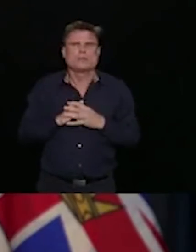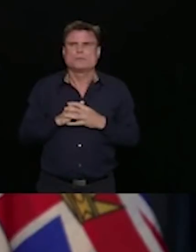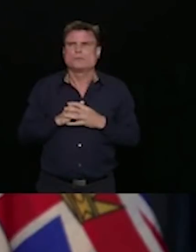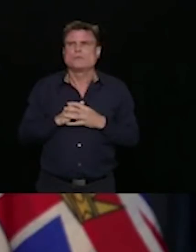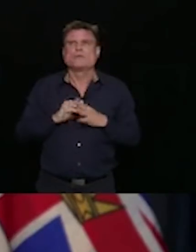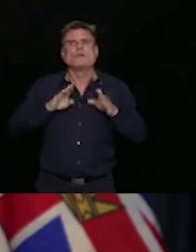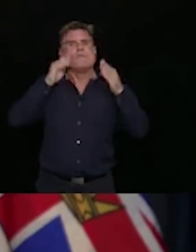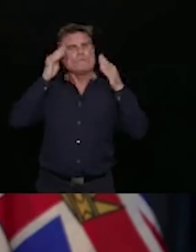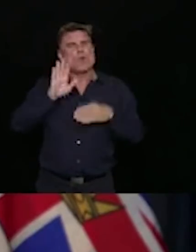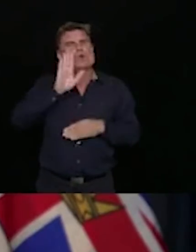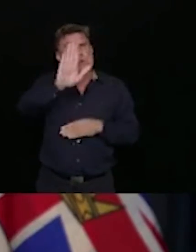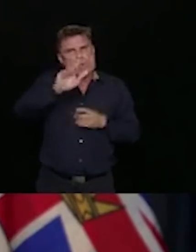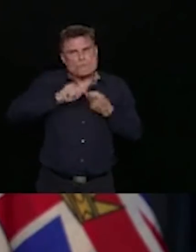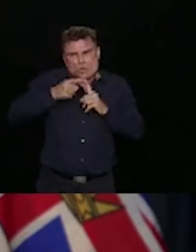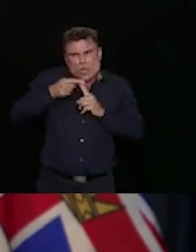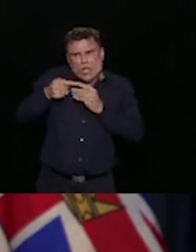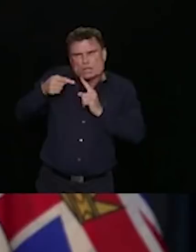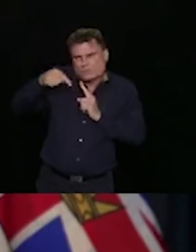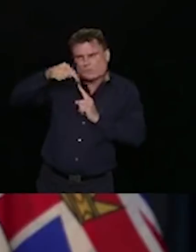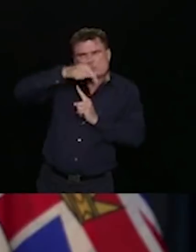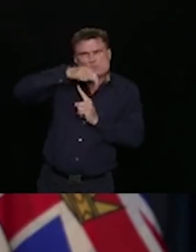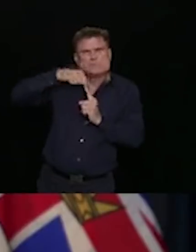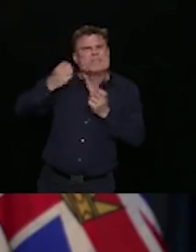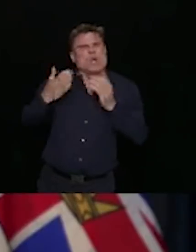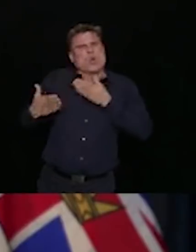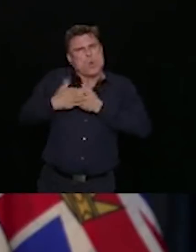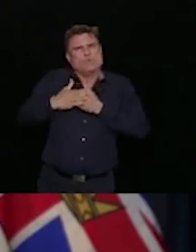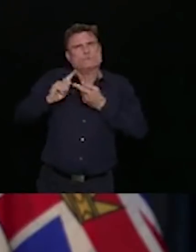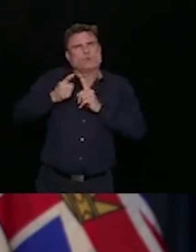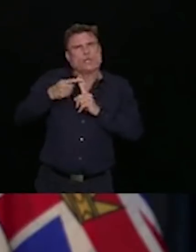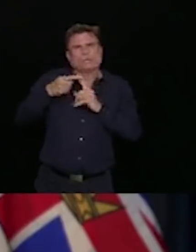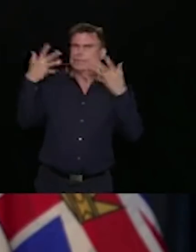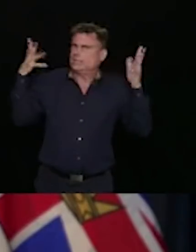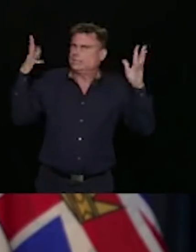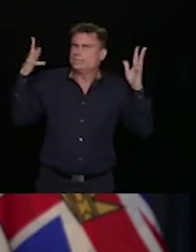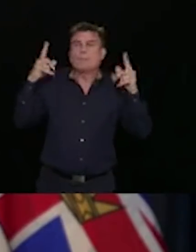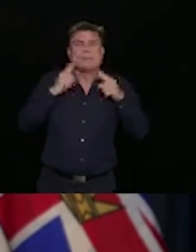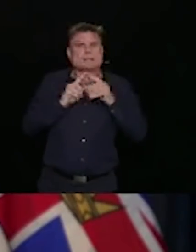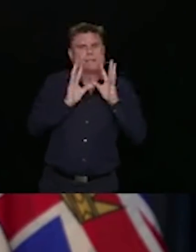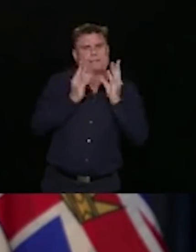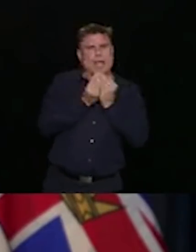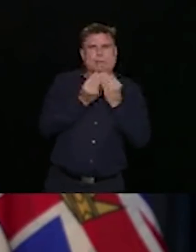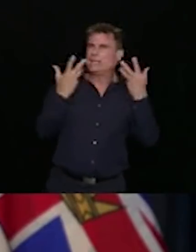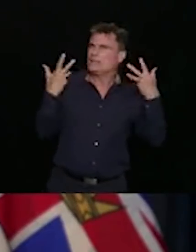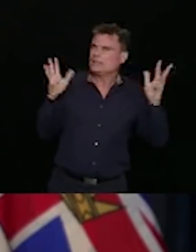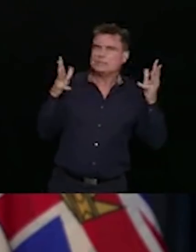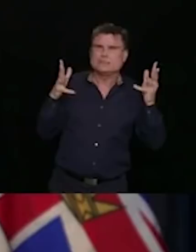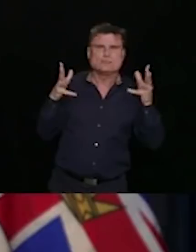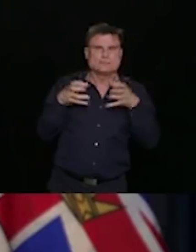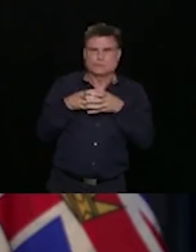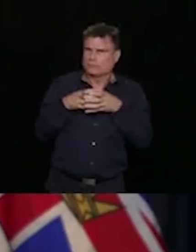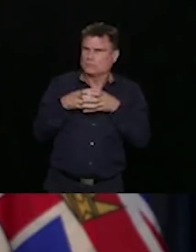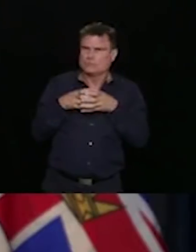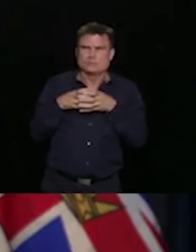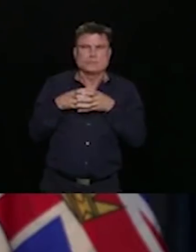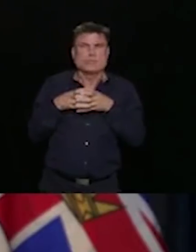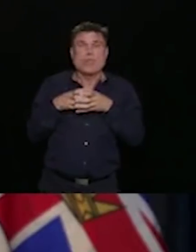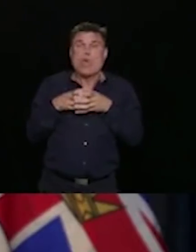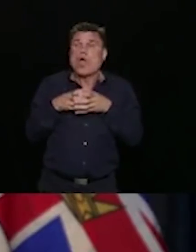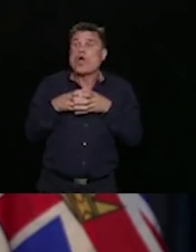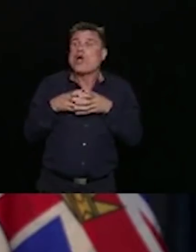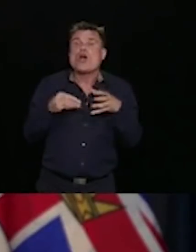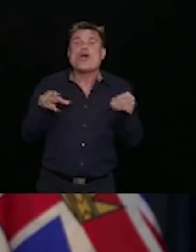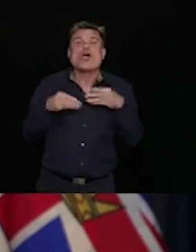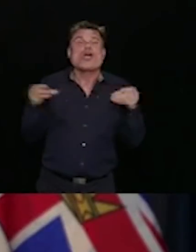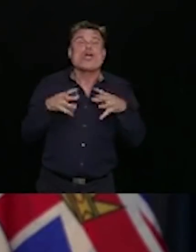Focus on your friends. Focus on your family. The more people you see, the more likely it is that